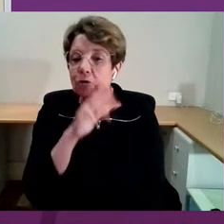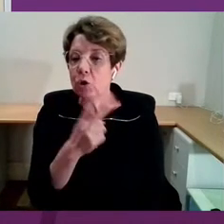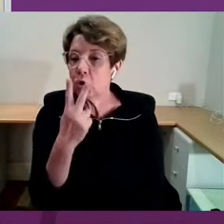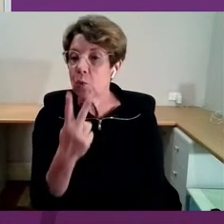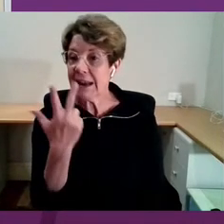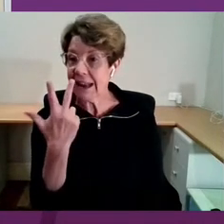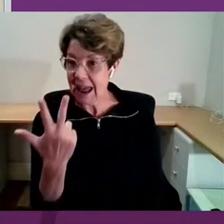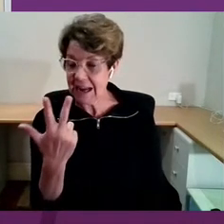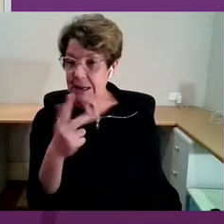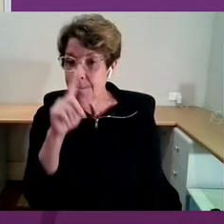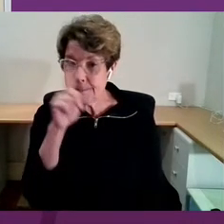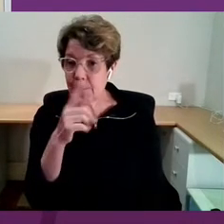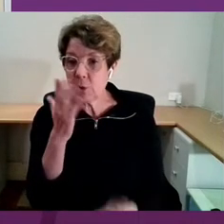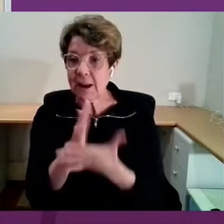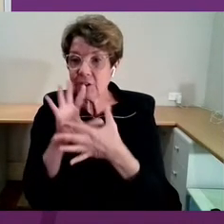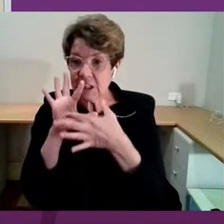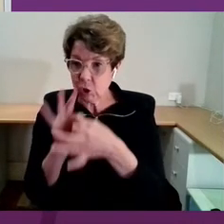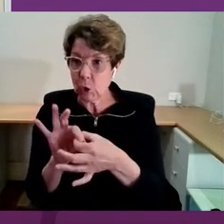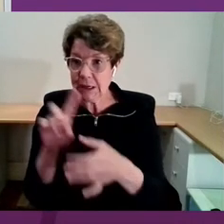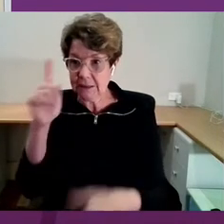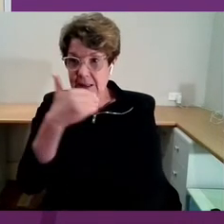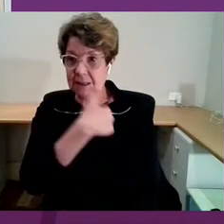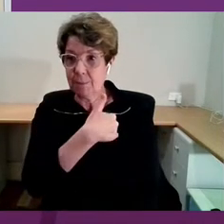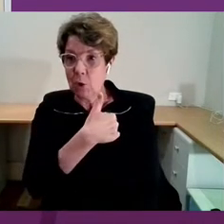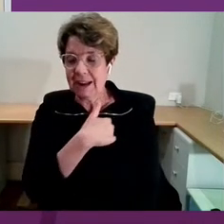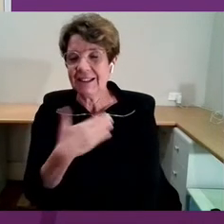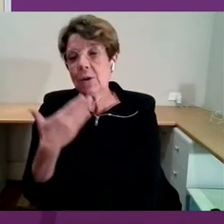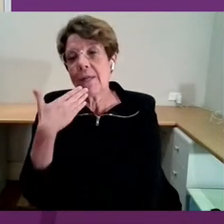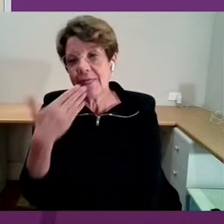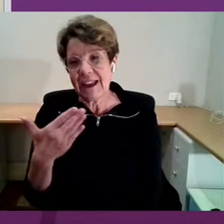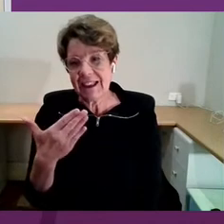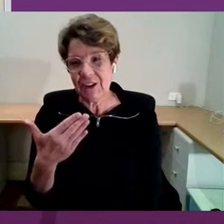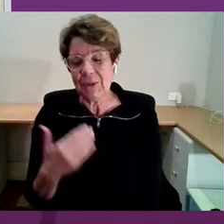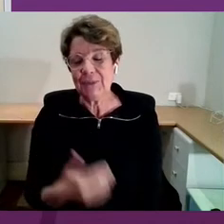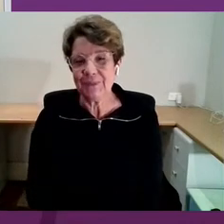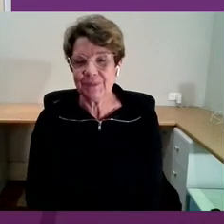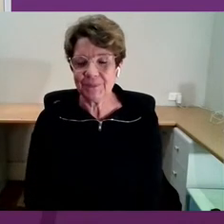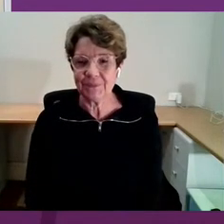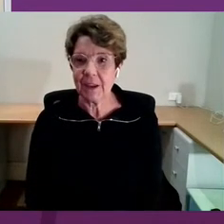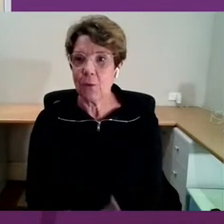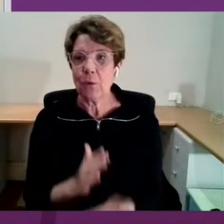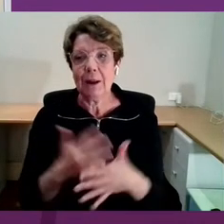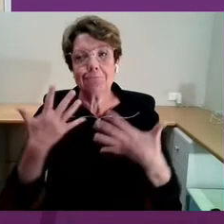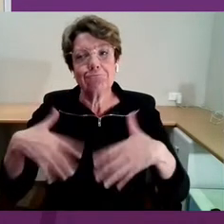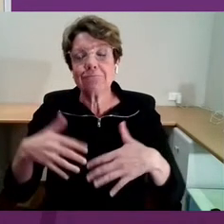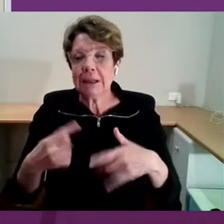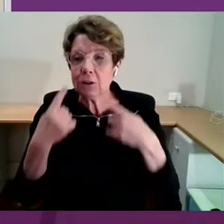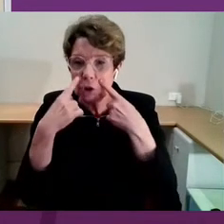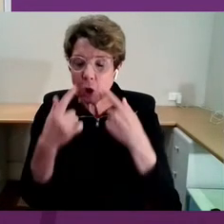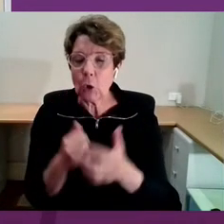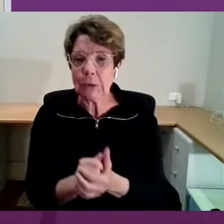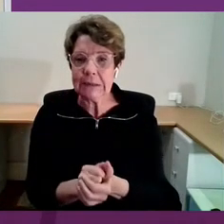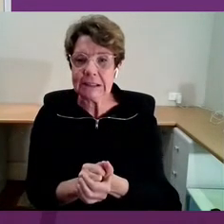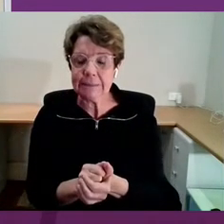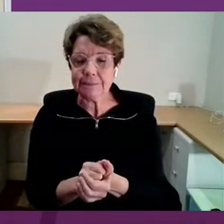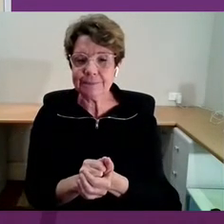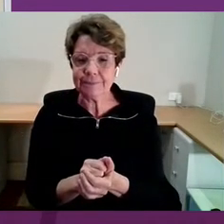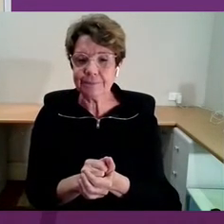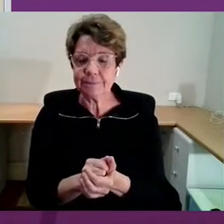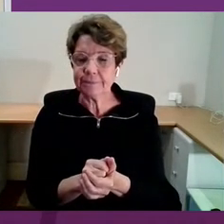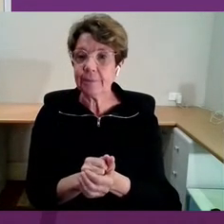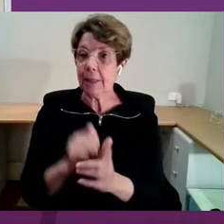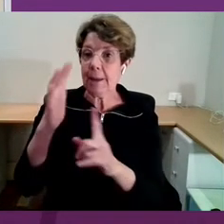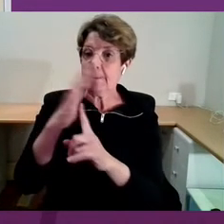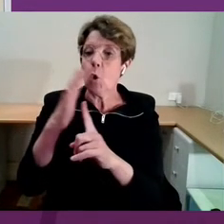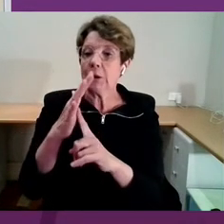joined us this morning. So thank you very much for that. And I think it just reflects the very clear importance people